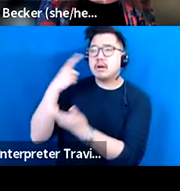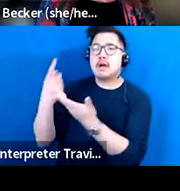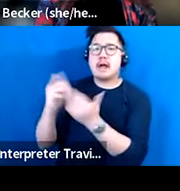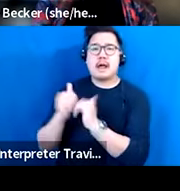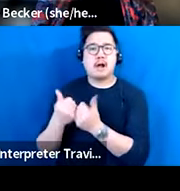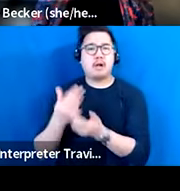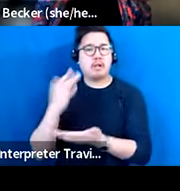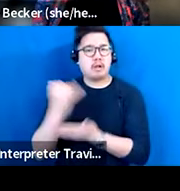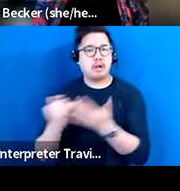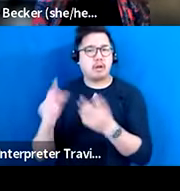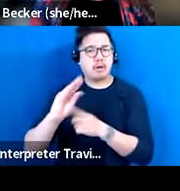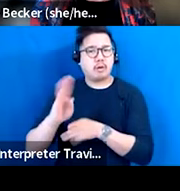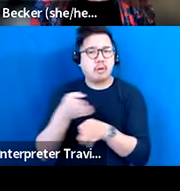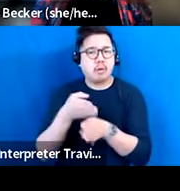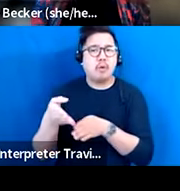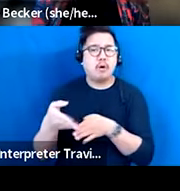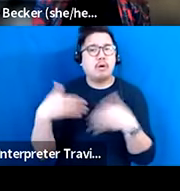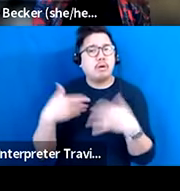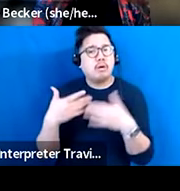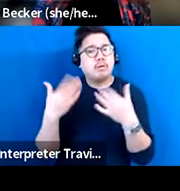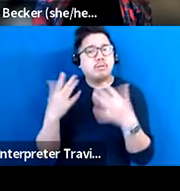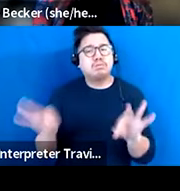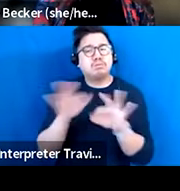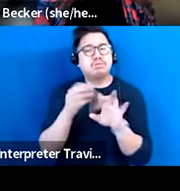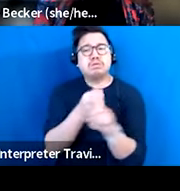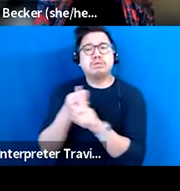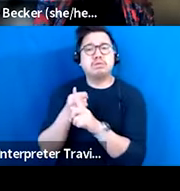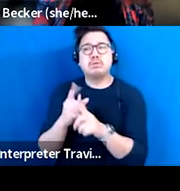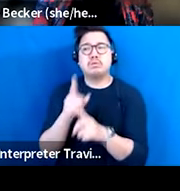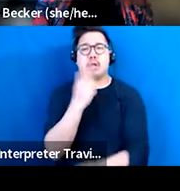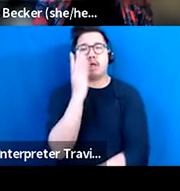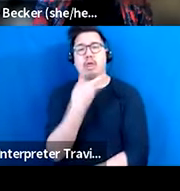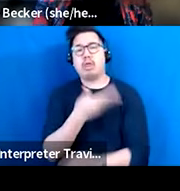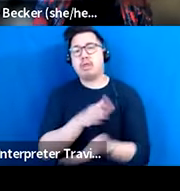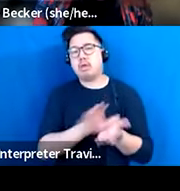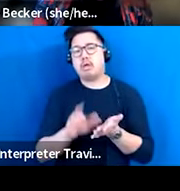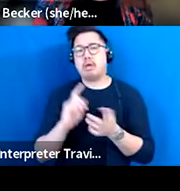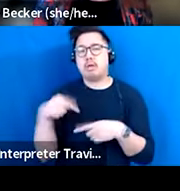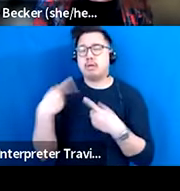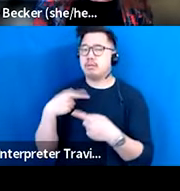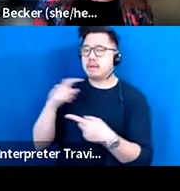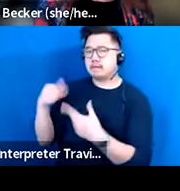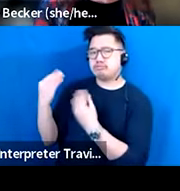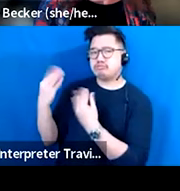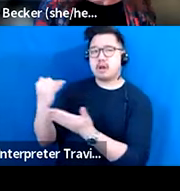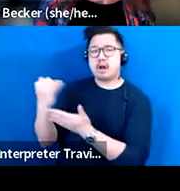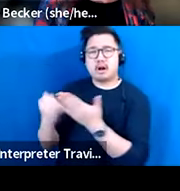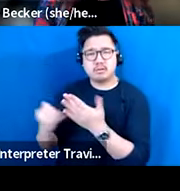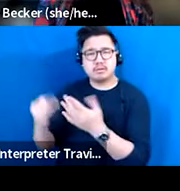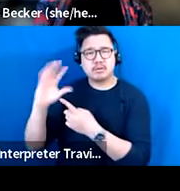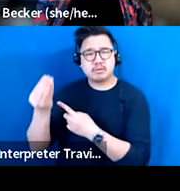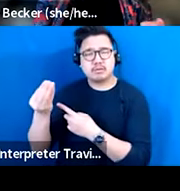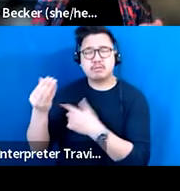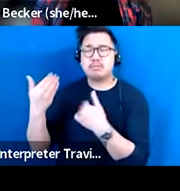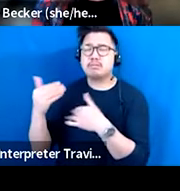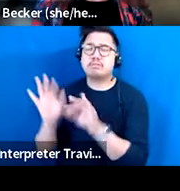largely been unrealized through much of our history. And let them know that arts are essential. Culture